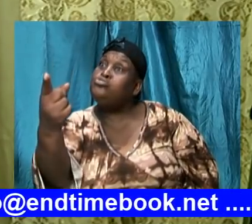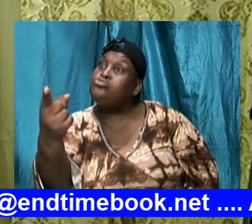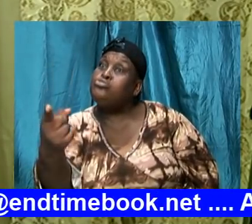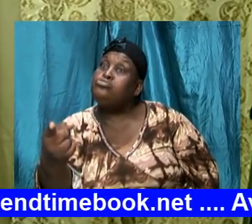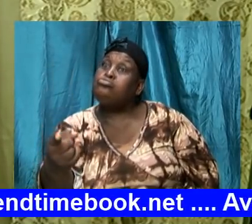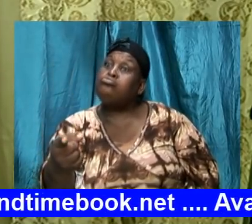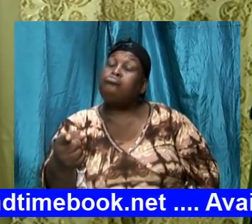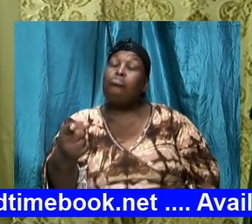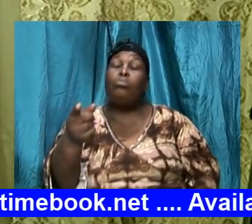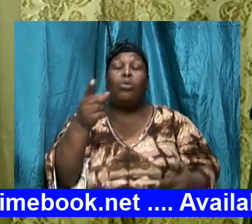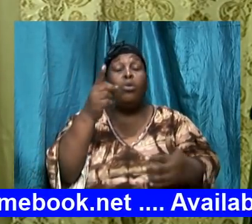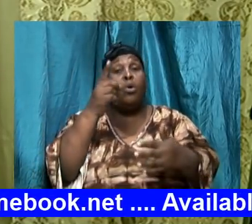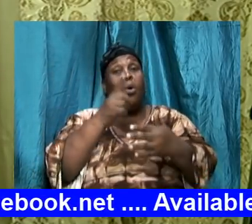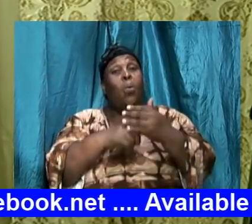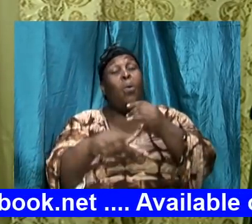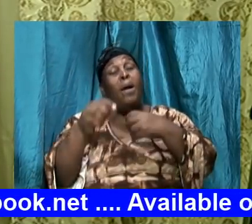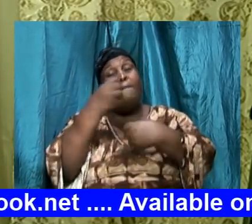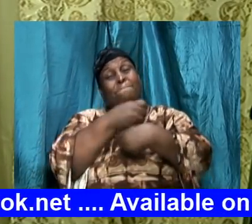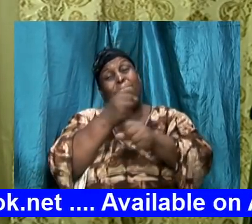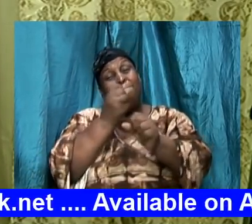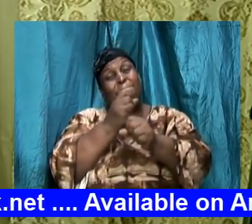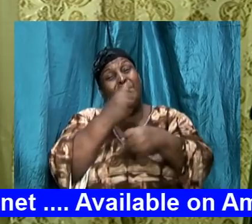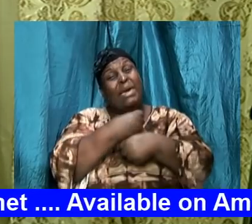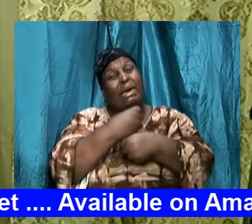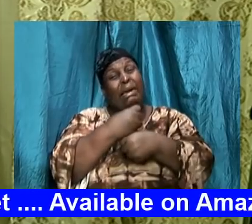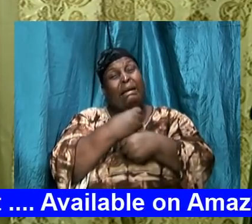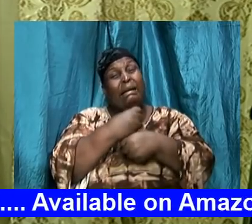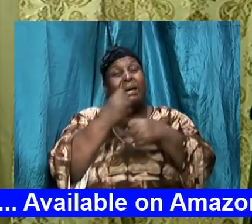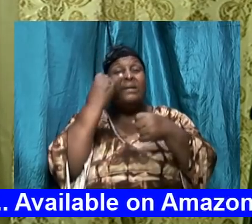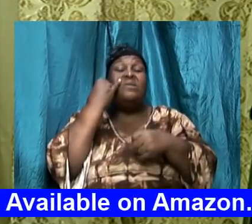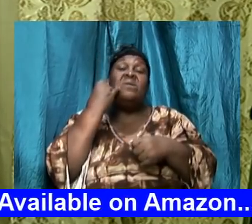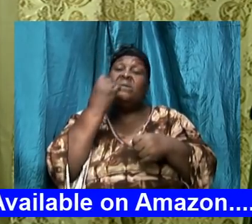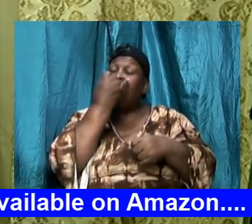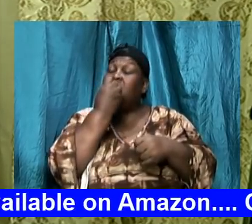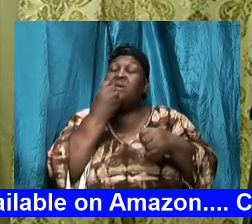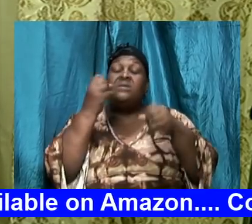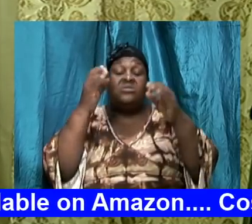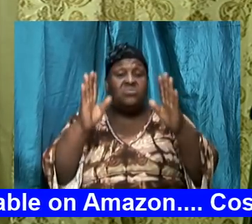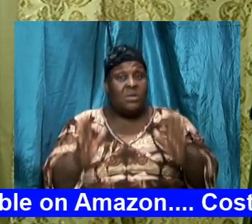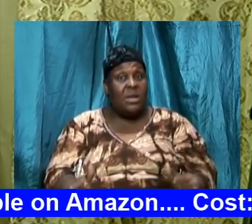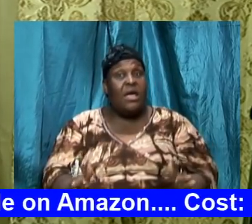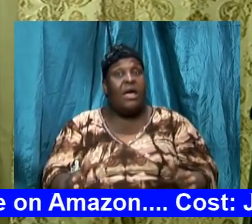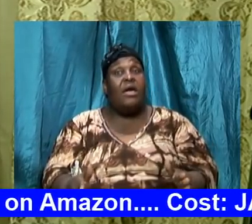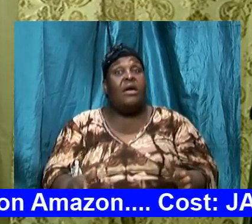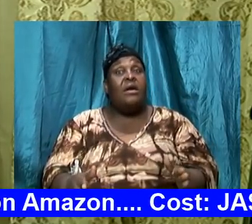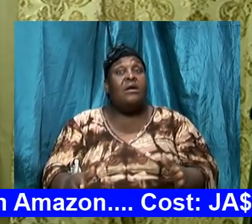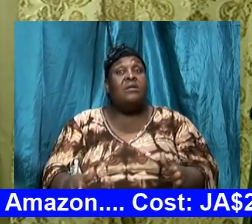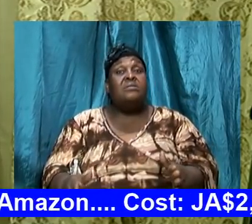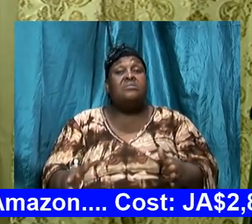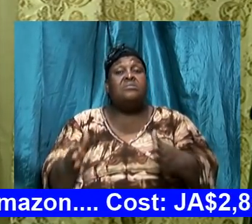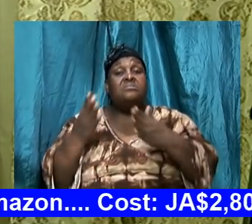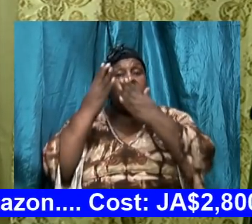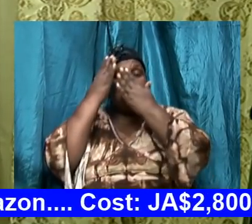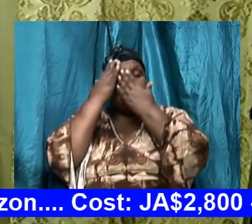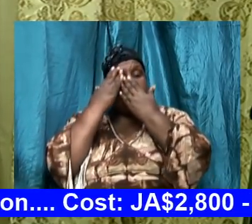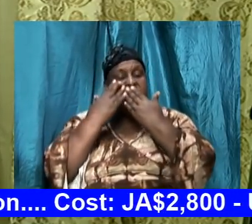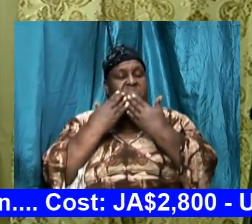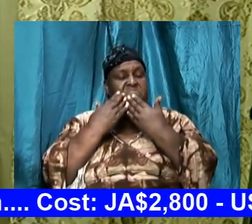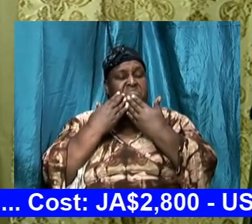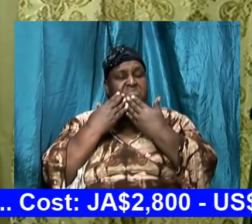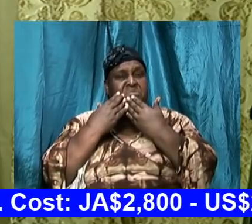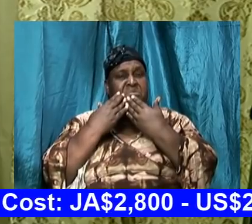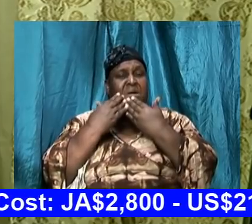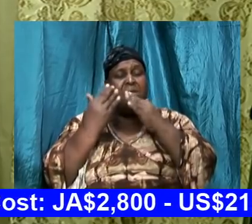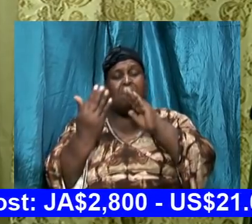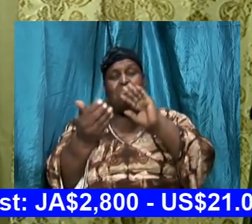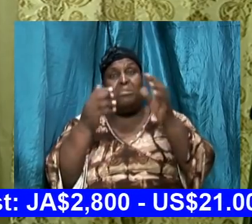is what caused them to be really dismayed and afraid. So words have a way of playing on somebody.